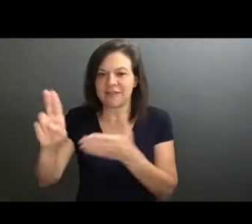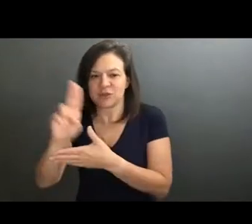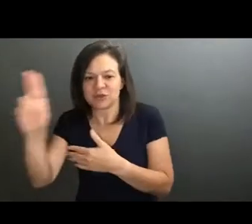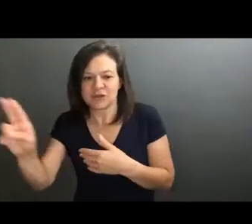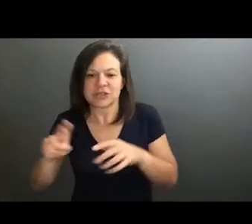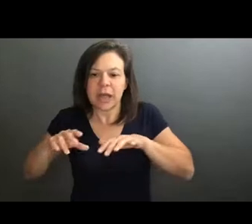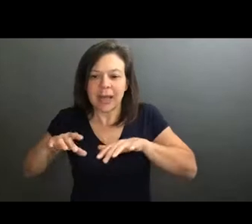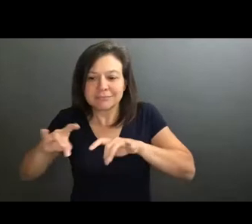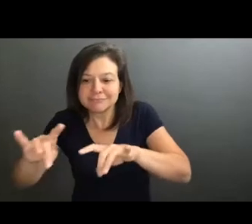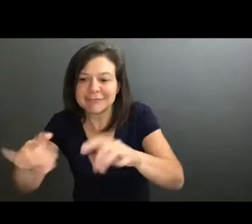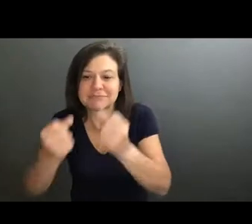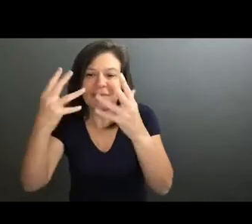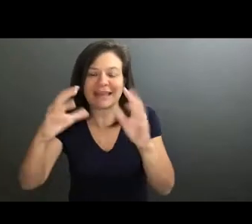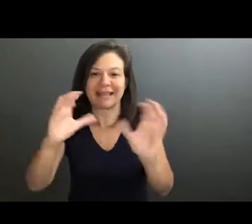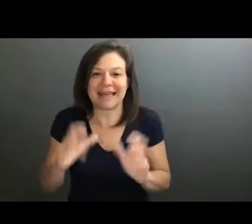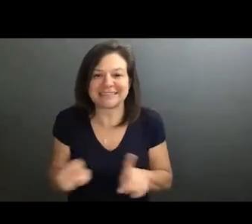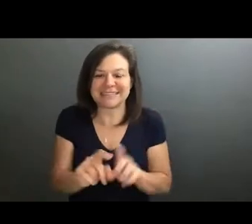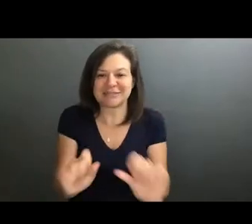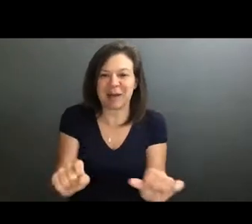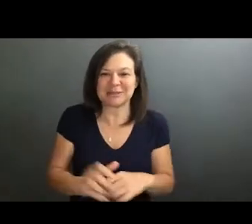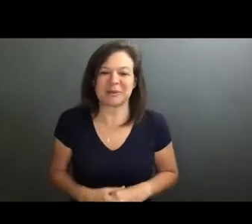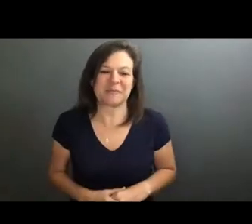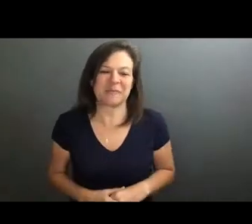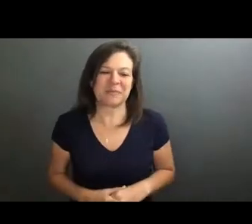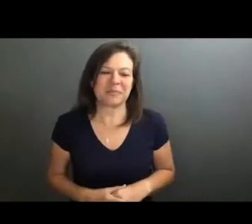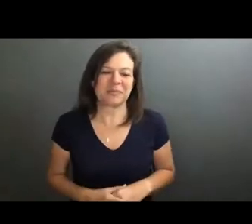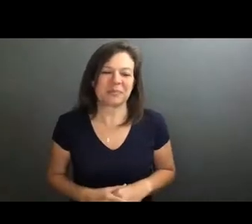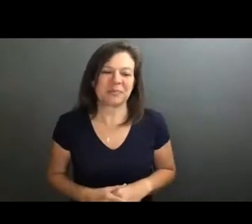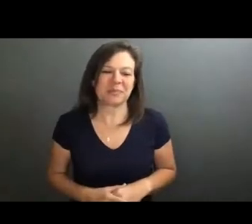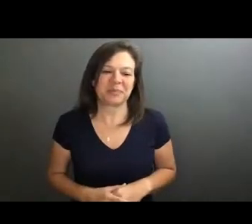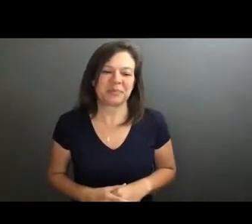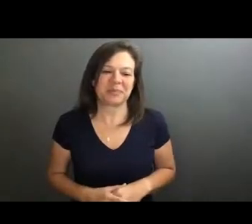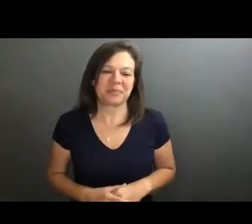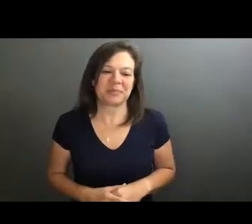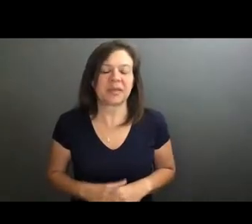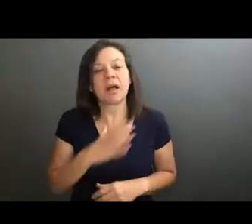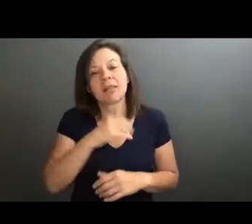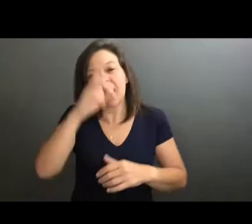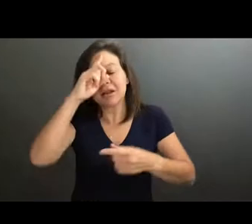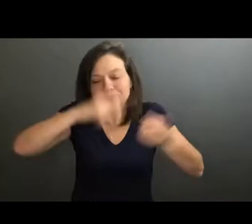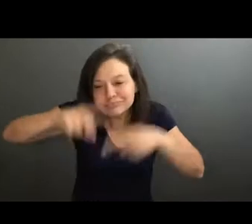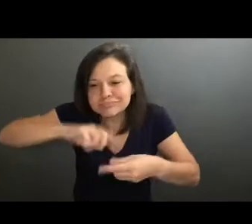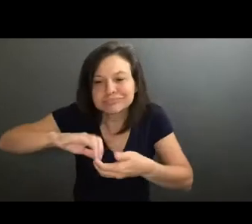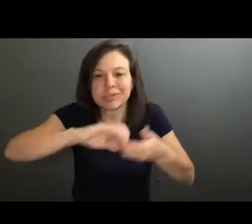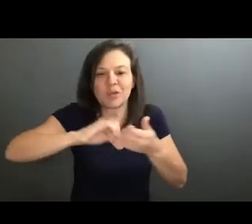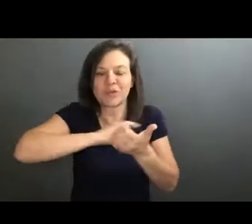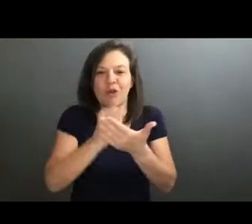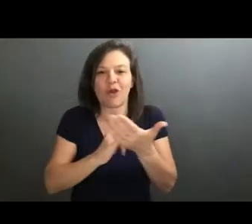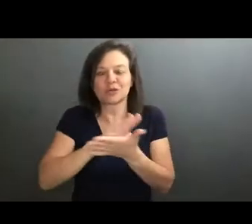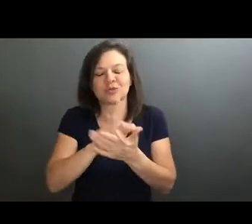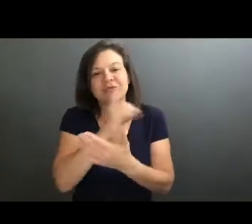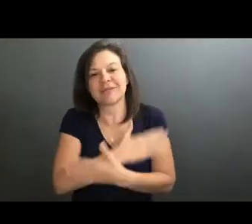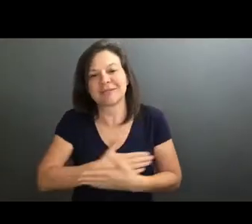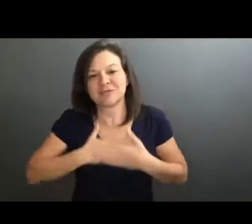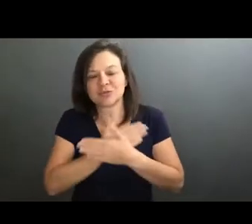take as many non music classes as possible. And I had a lot of like collaborations with the art school, which I really loved and going